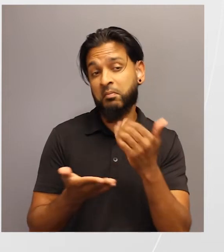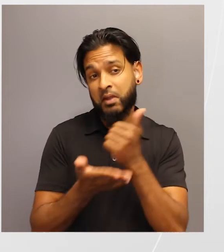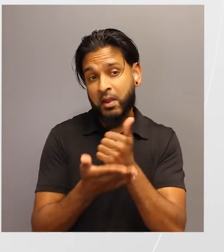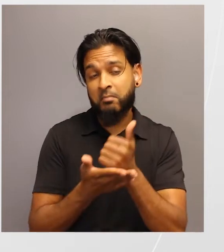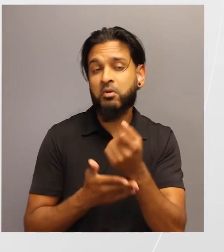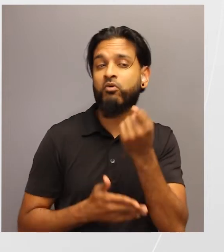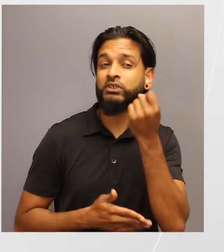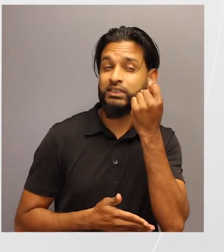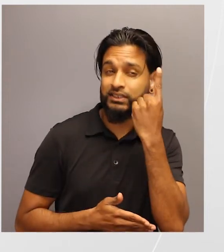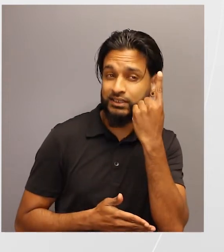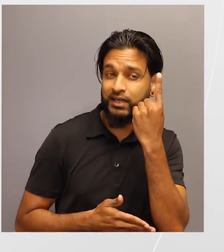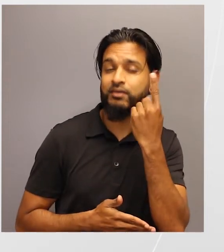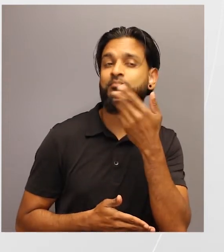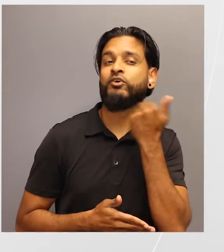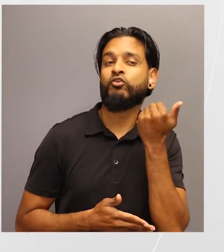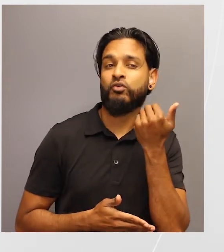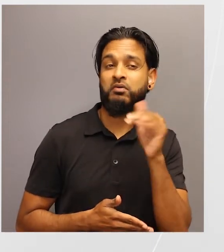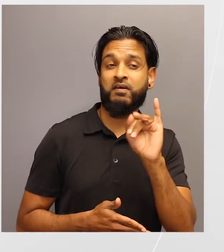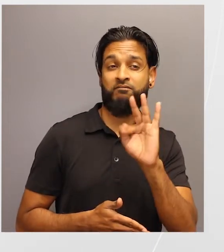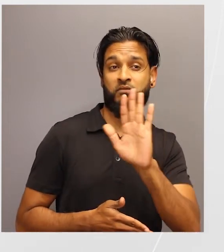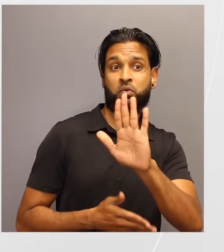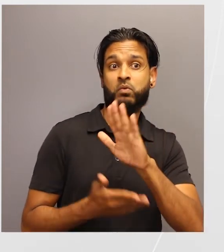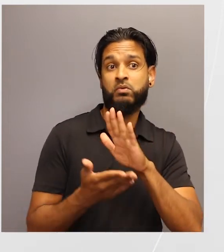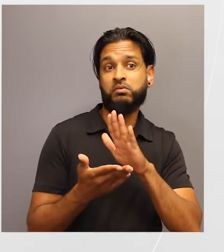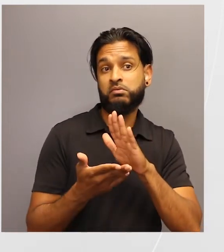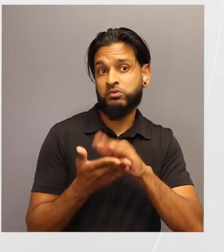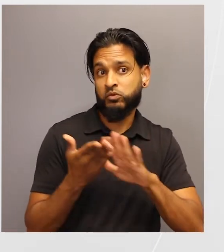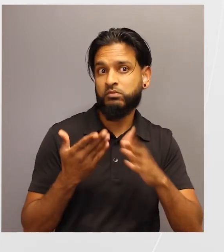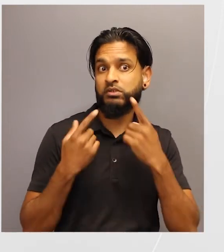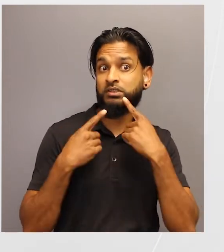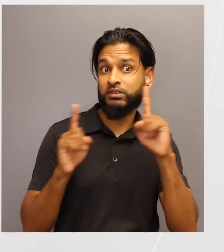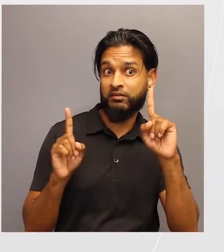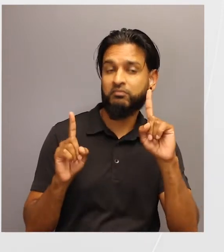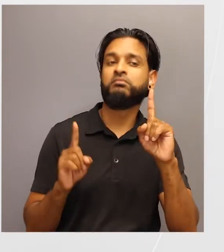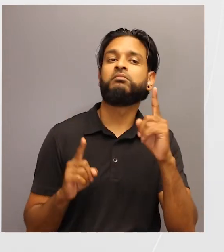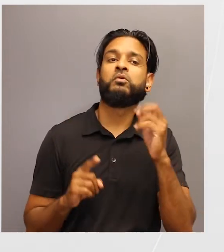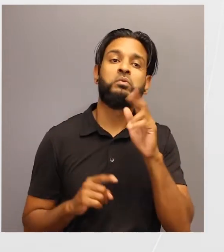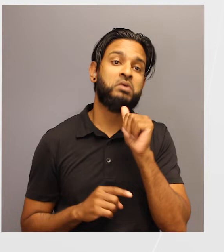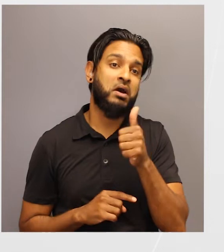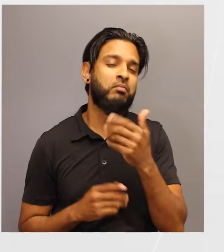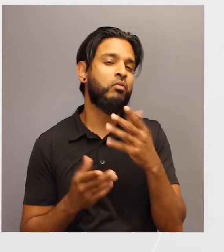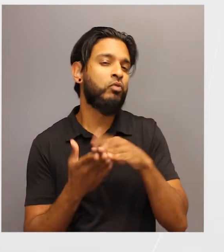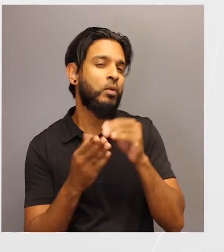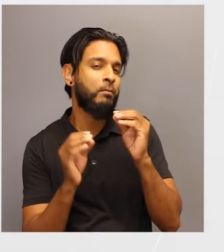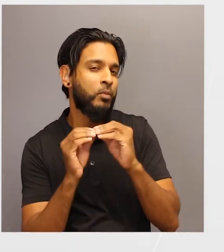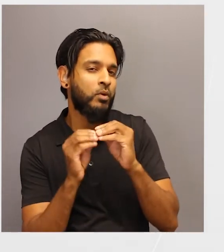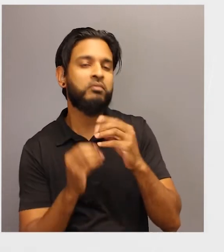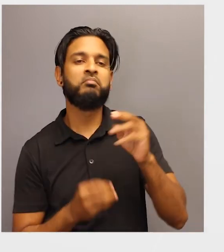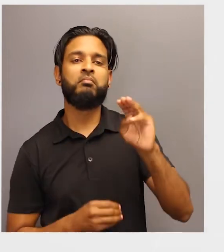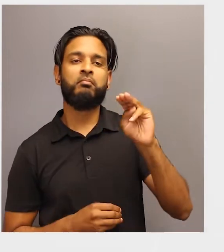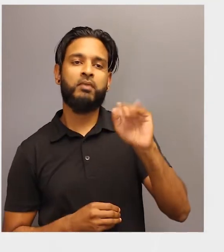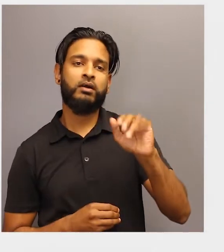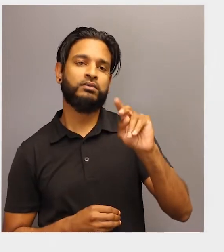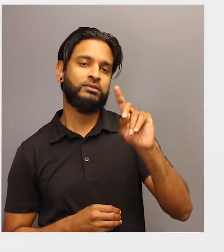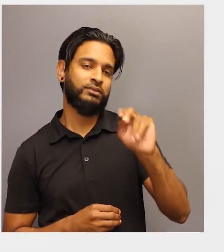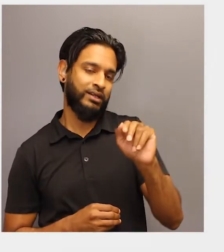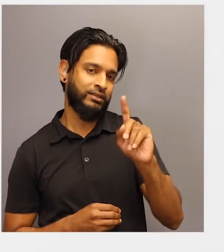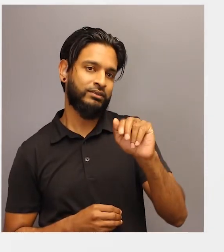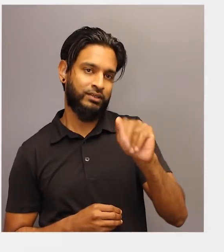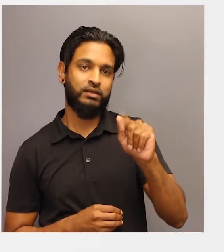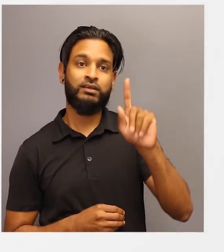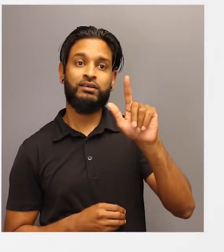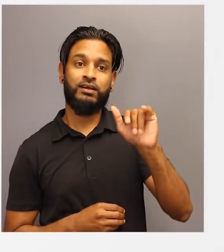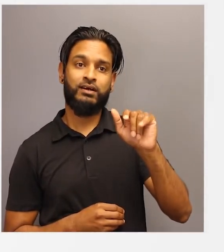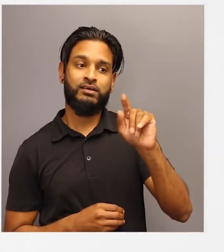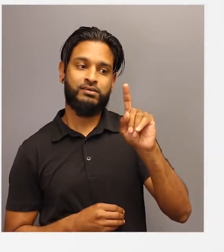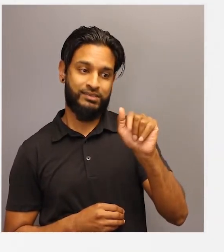understanding of the effectiveness of their designs. You can find out more by searching for My NASA Data Literacy Cube online.